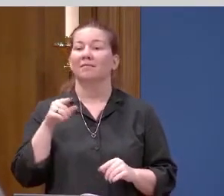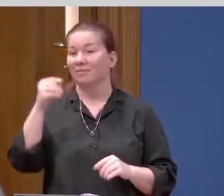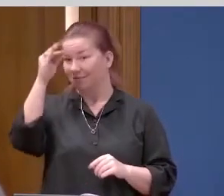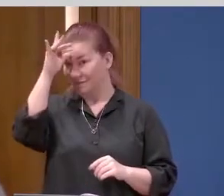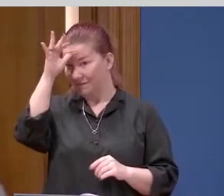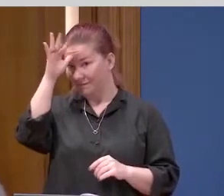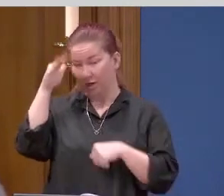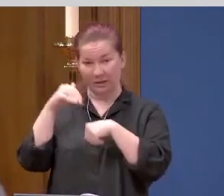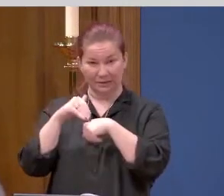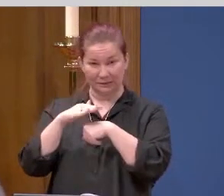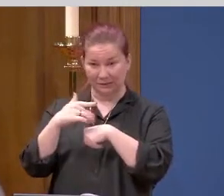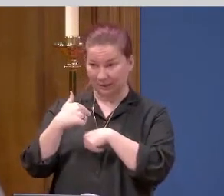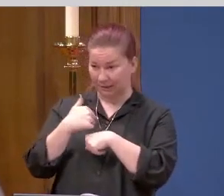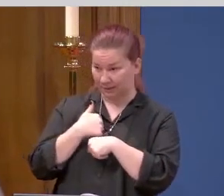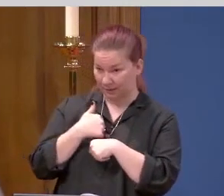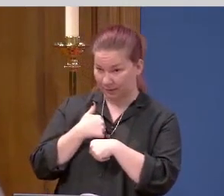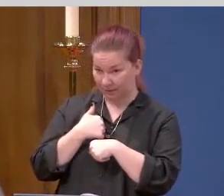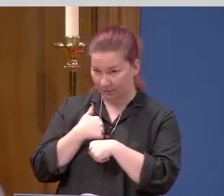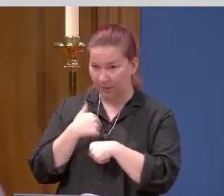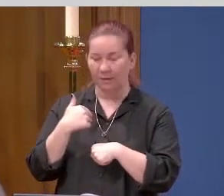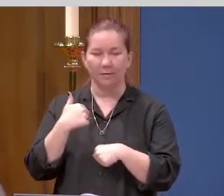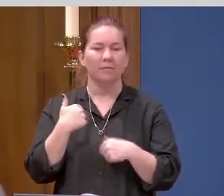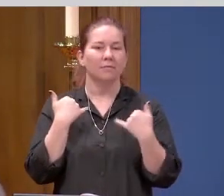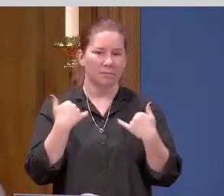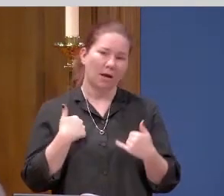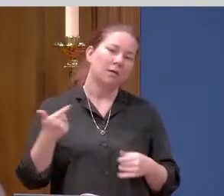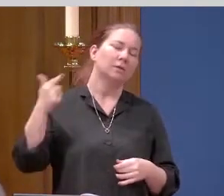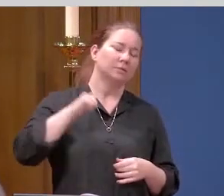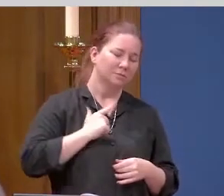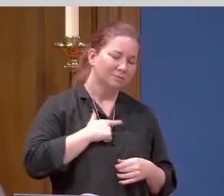has sent me, so I send you.